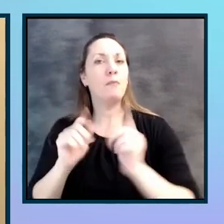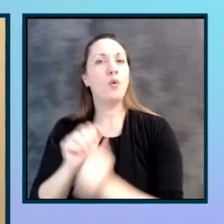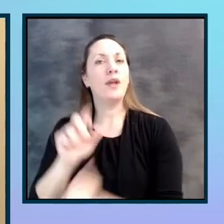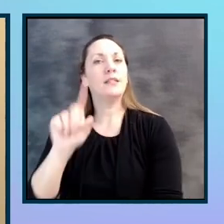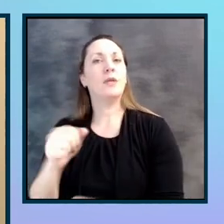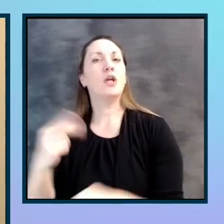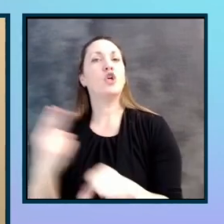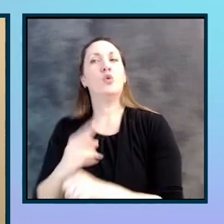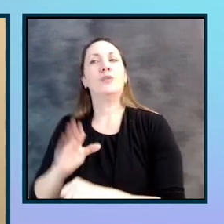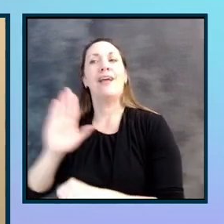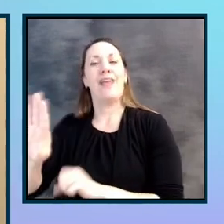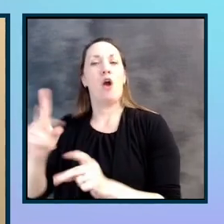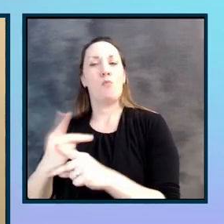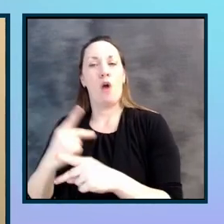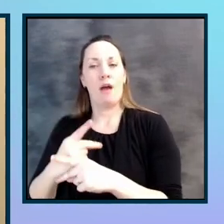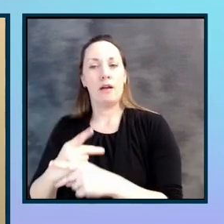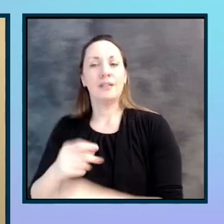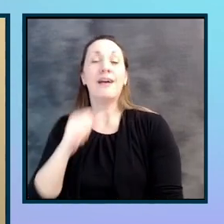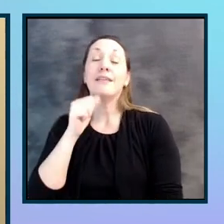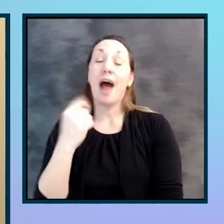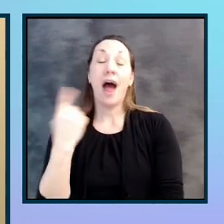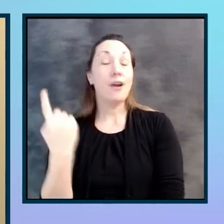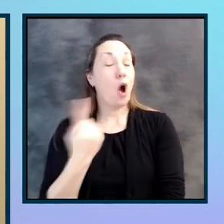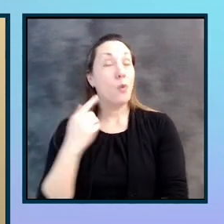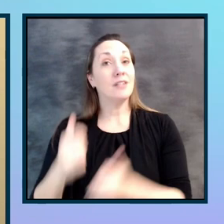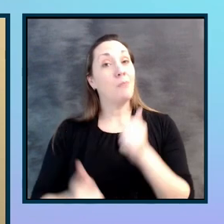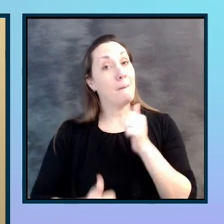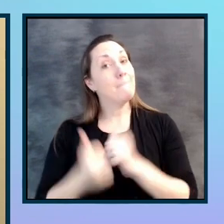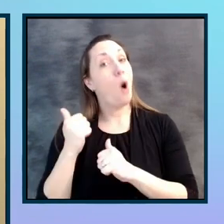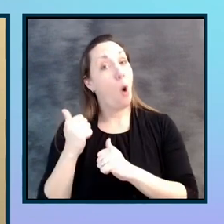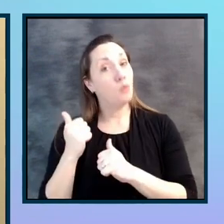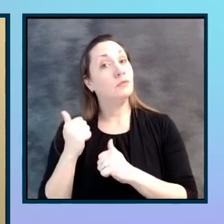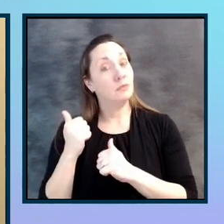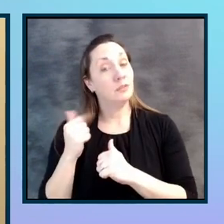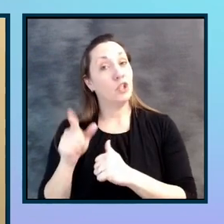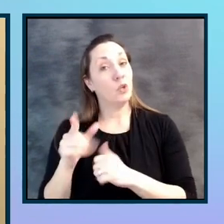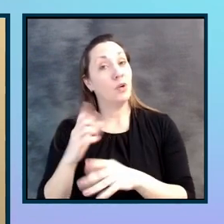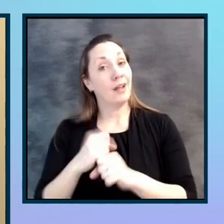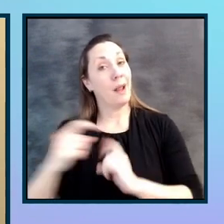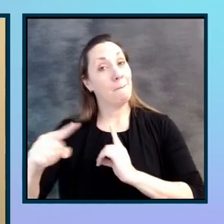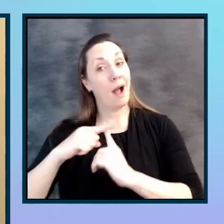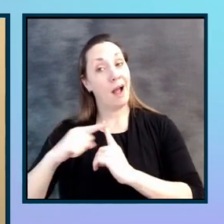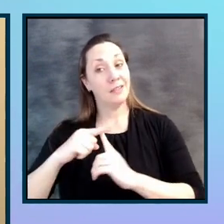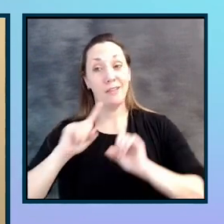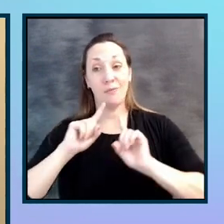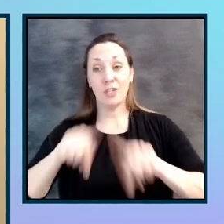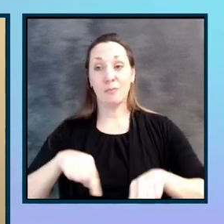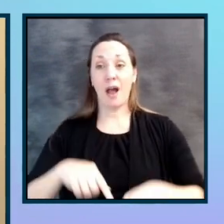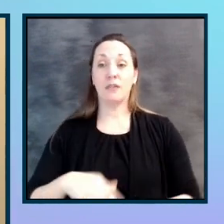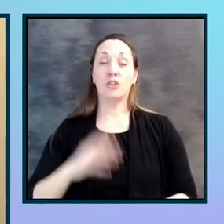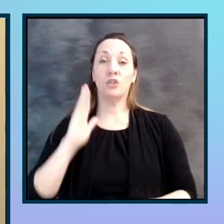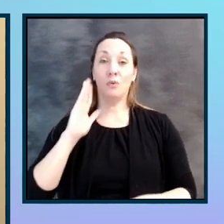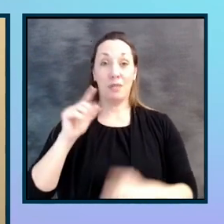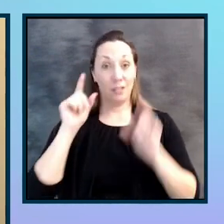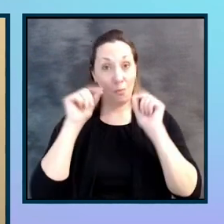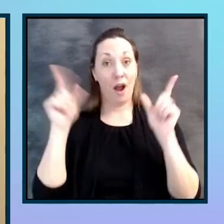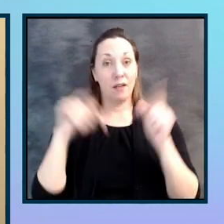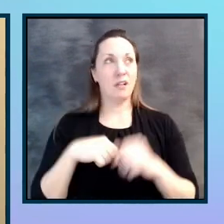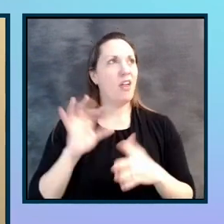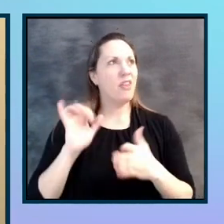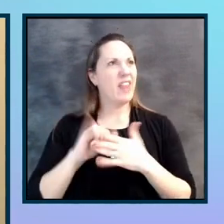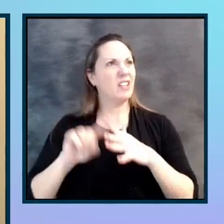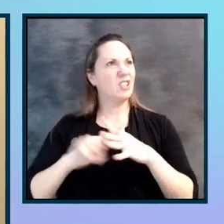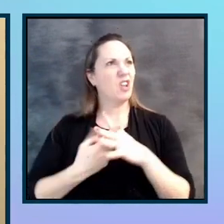not always, but most of the time you're going to get a positive response and you'd be surprised. This all started eight,